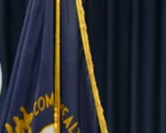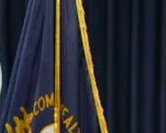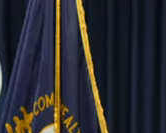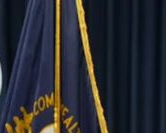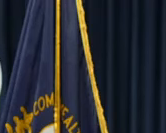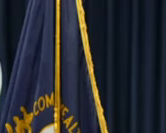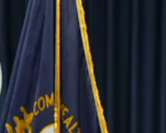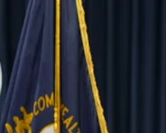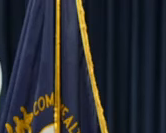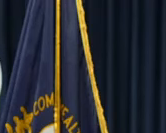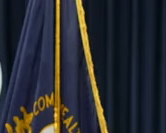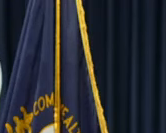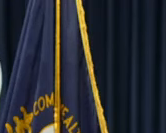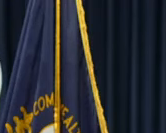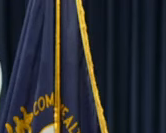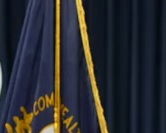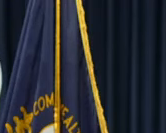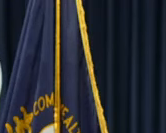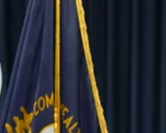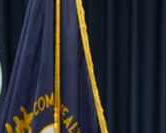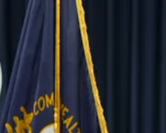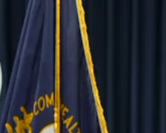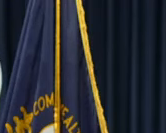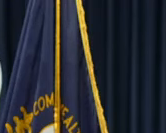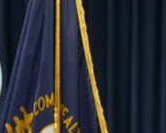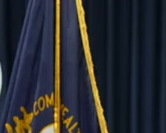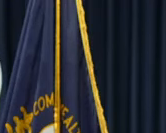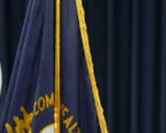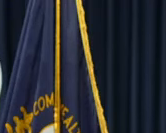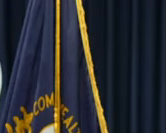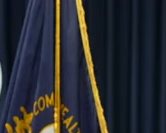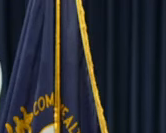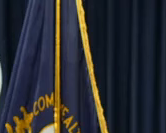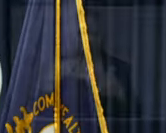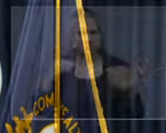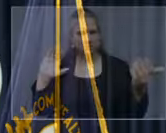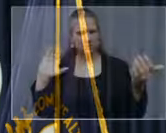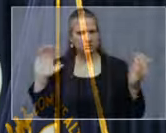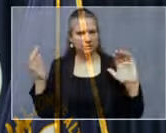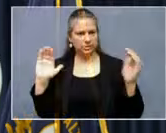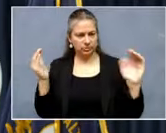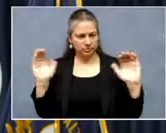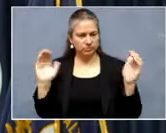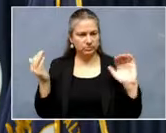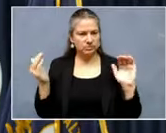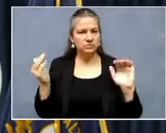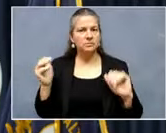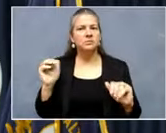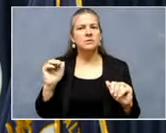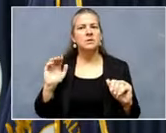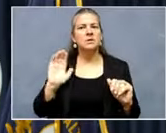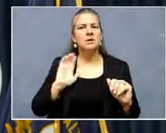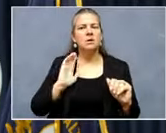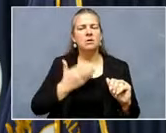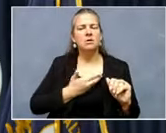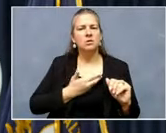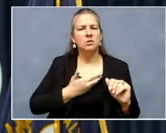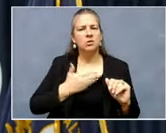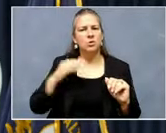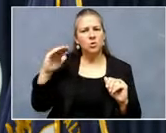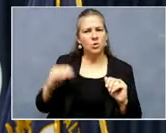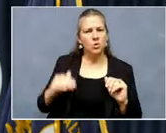quickly. Last week when we get to the week comparisons was our lowest number of cases in 11